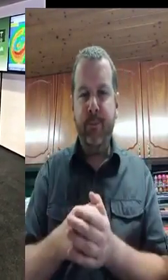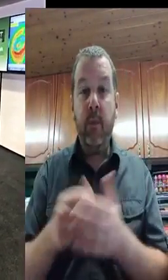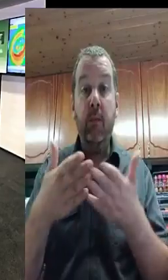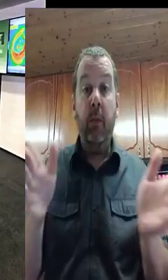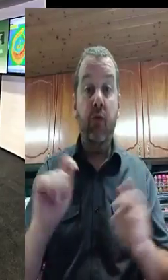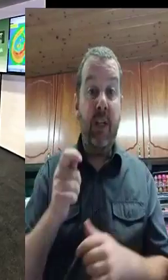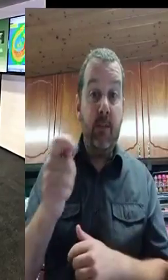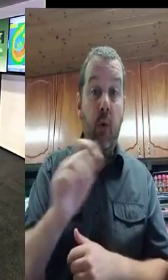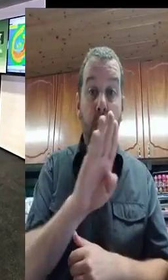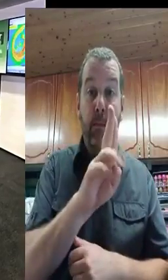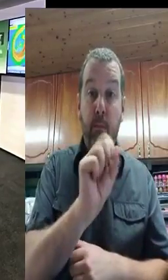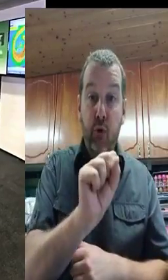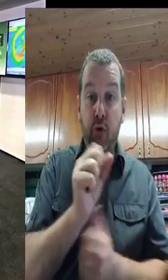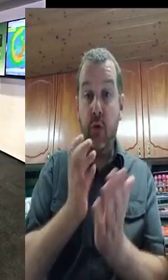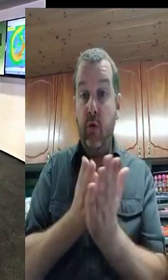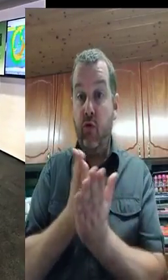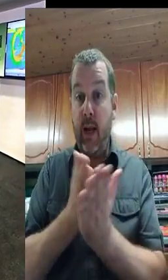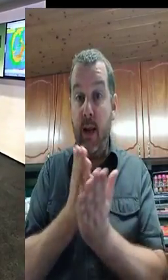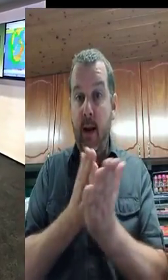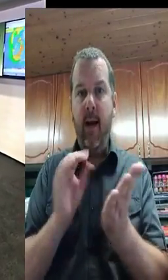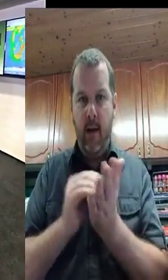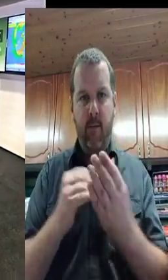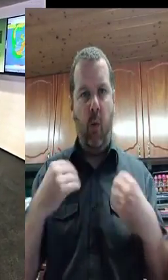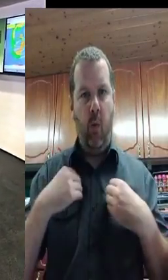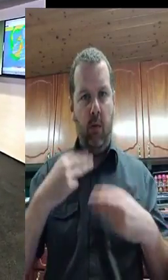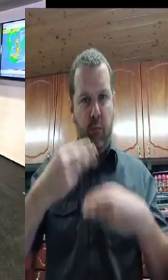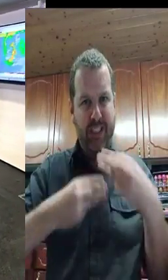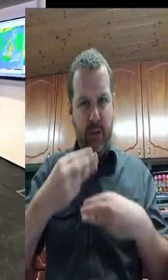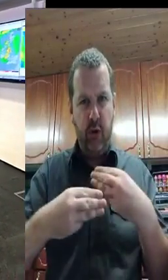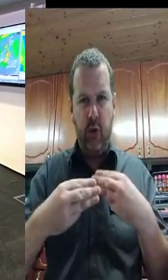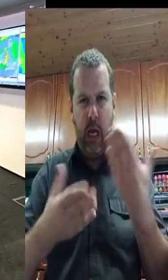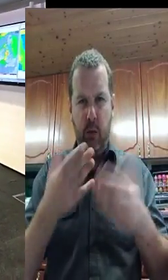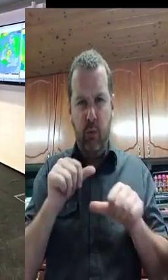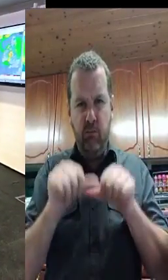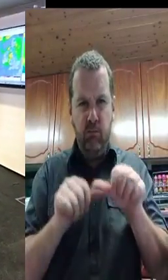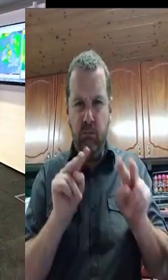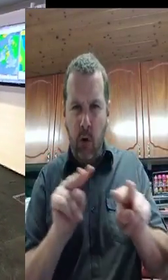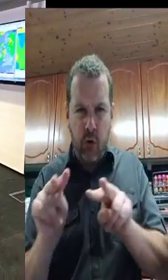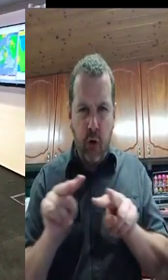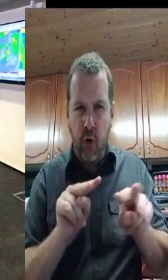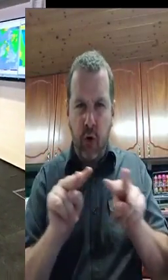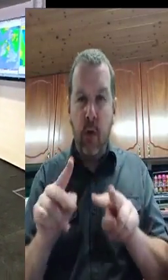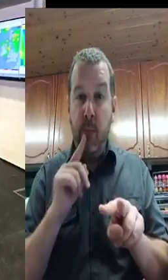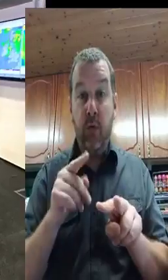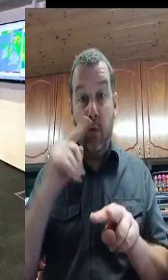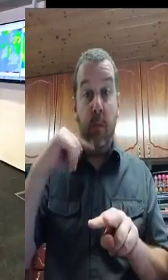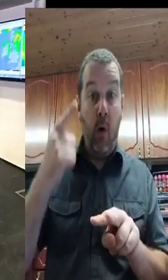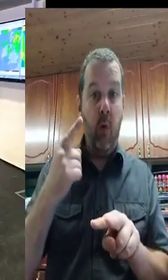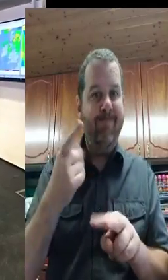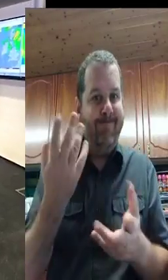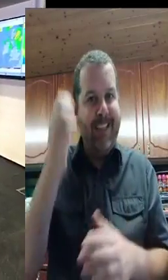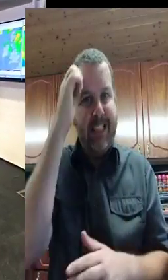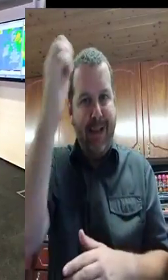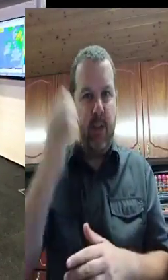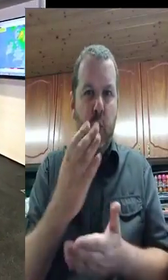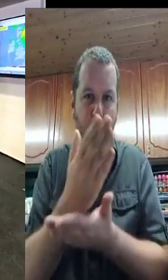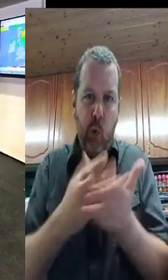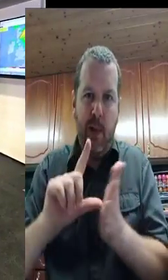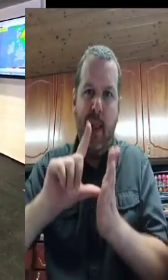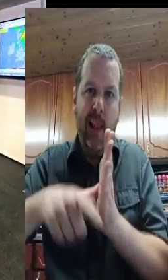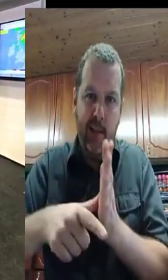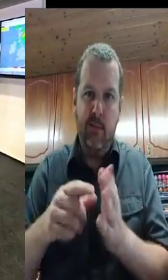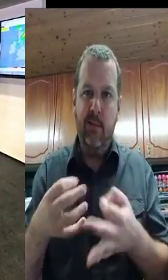-999, if they do see any electricity or other wires underground. Please stay safe, stay clear.